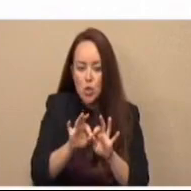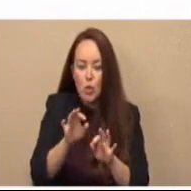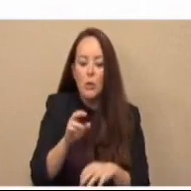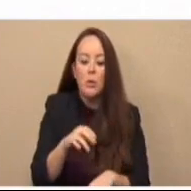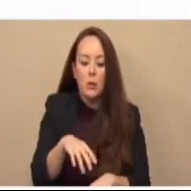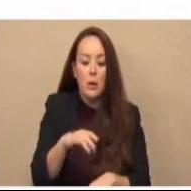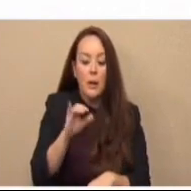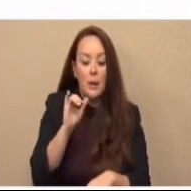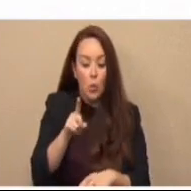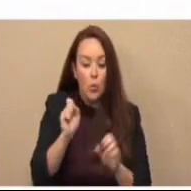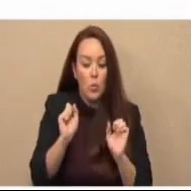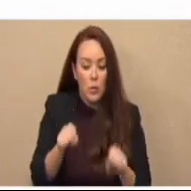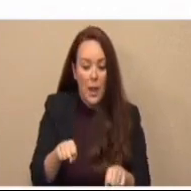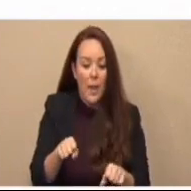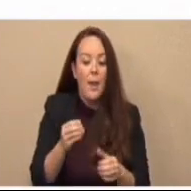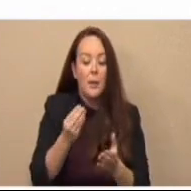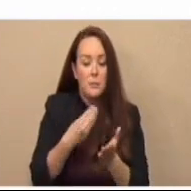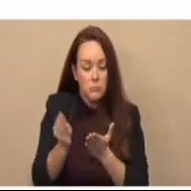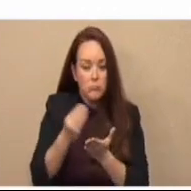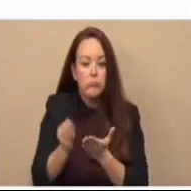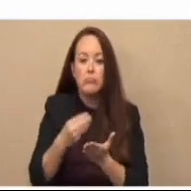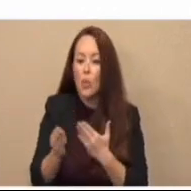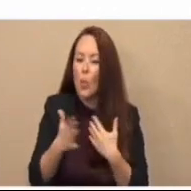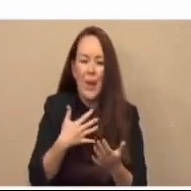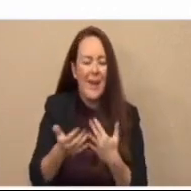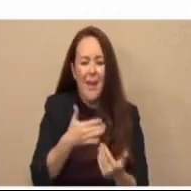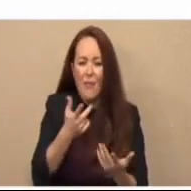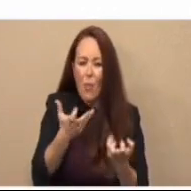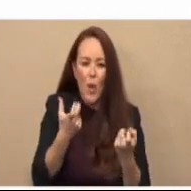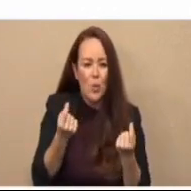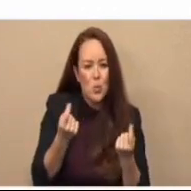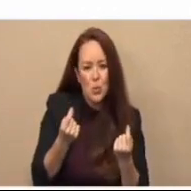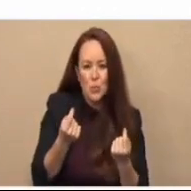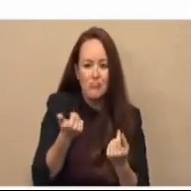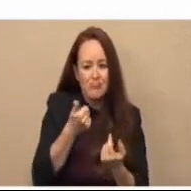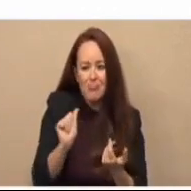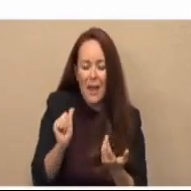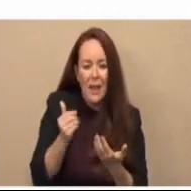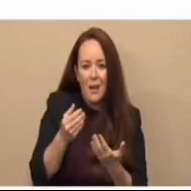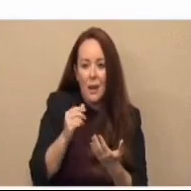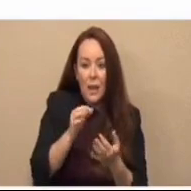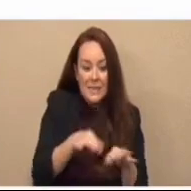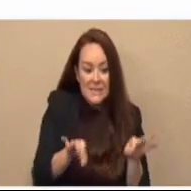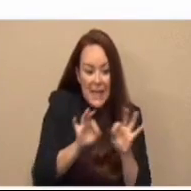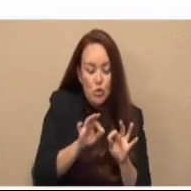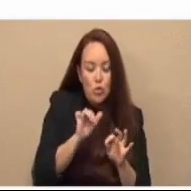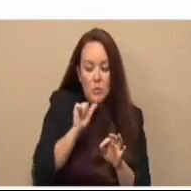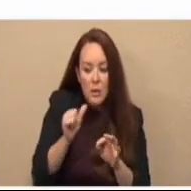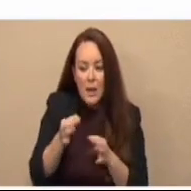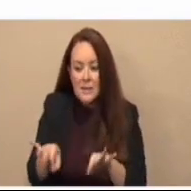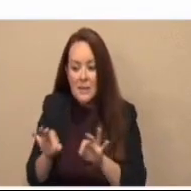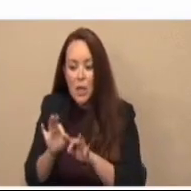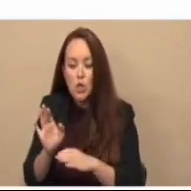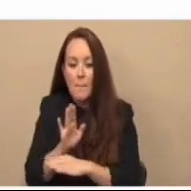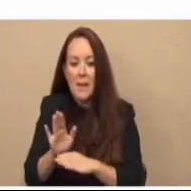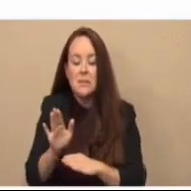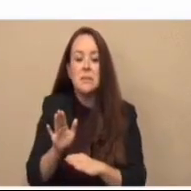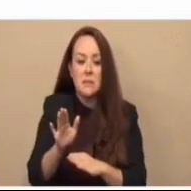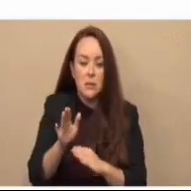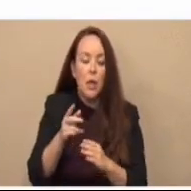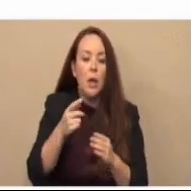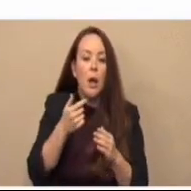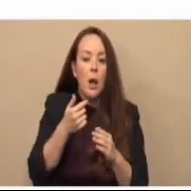able to be purchasing, shopping, whatever it is that you need to do of any essential or nonessential businesses under